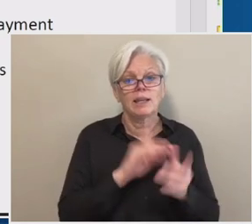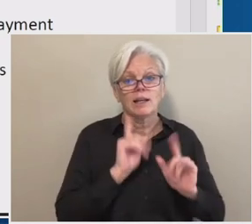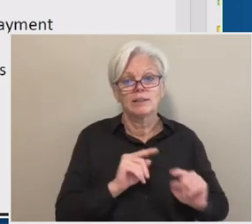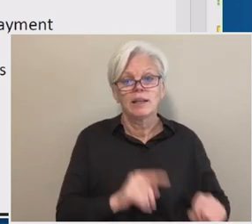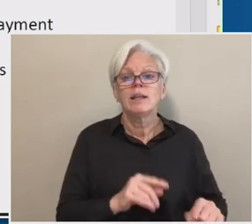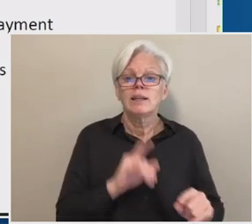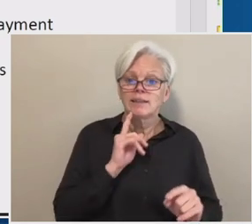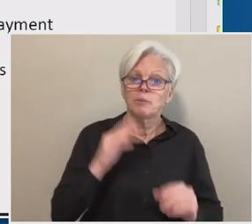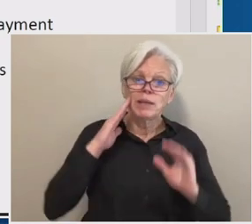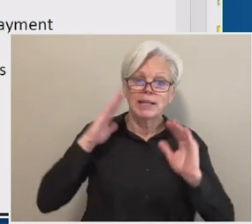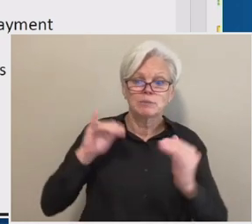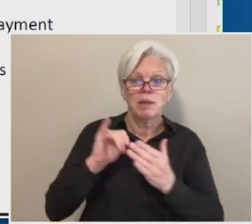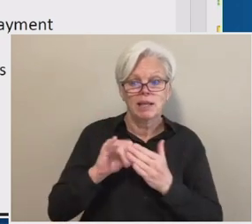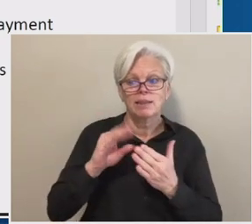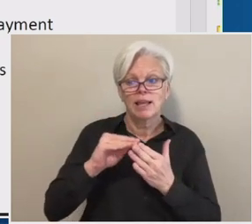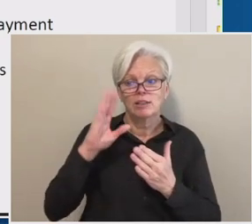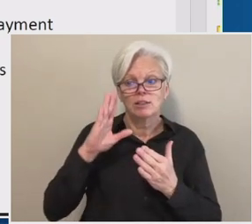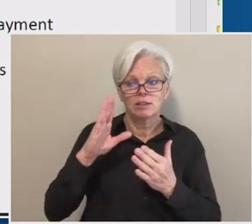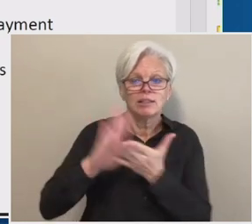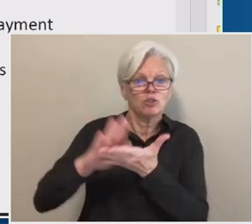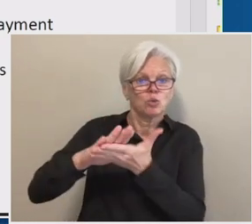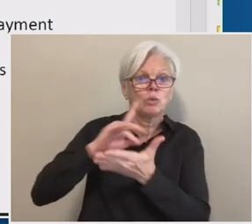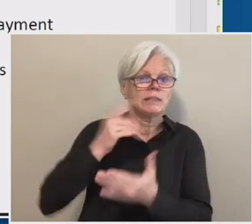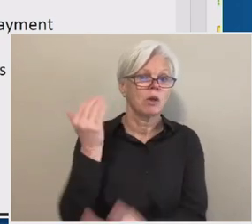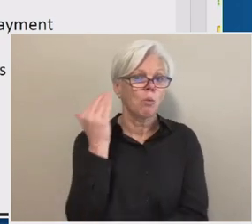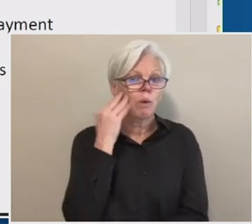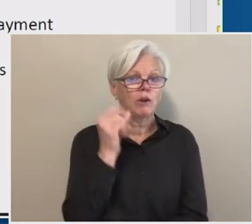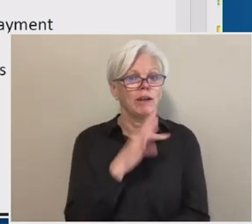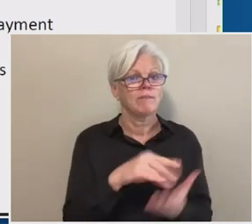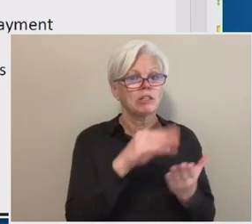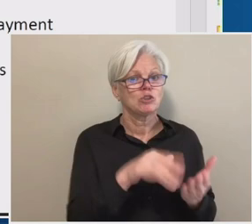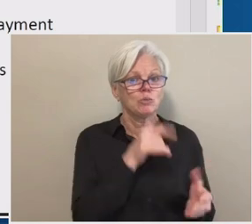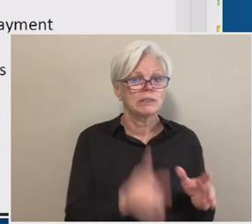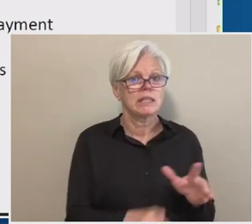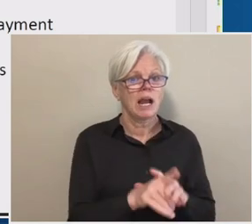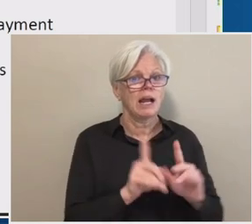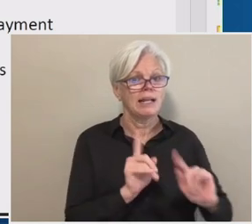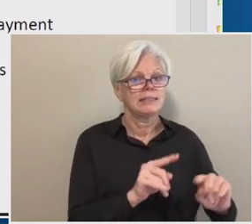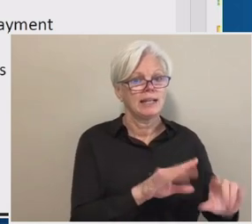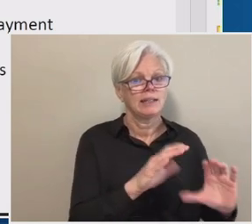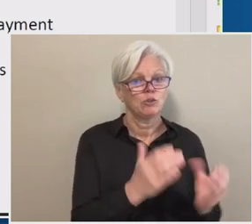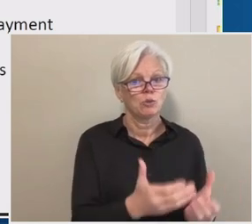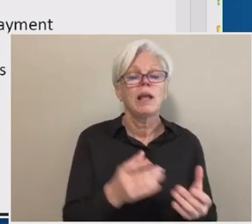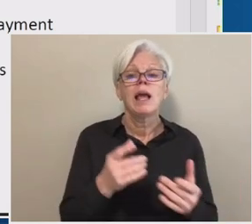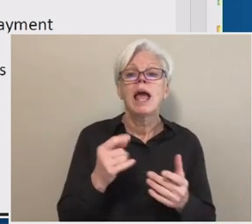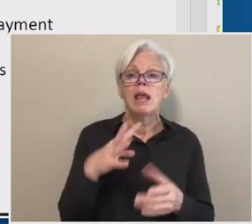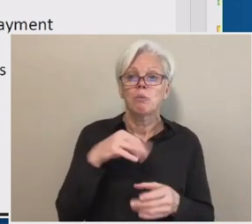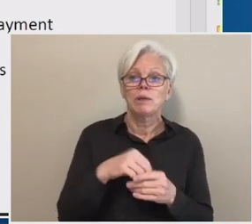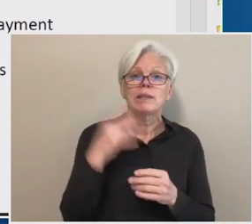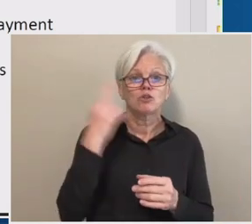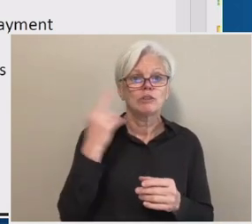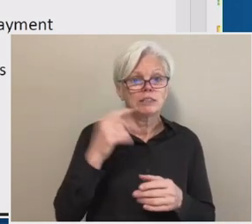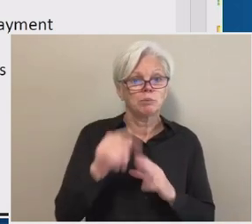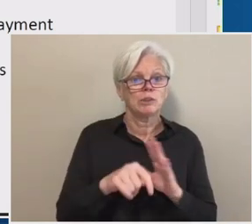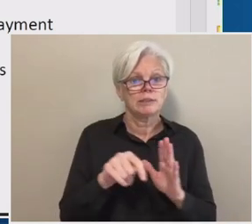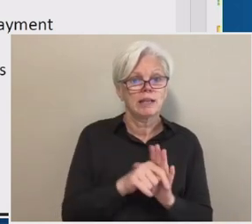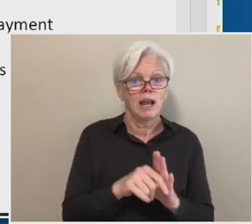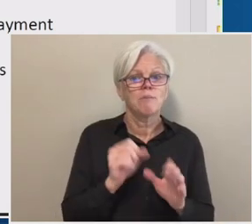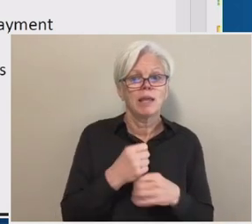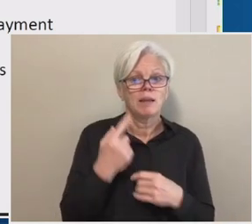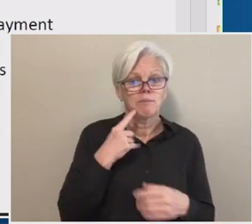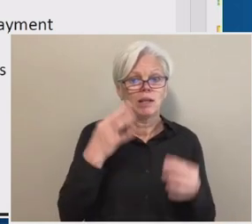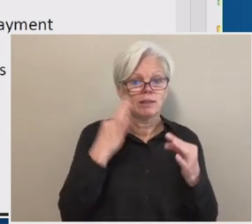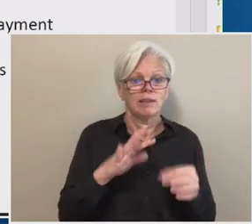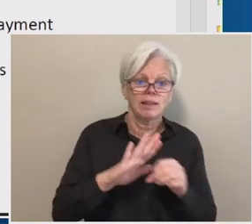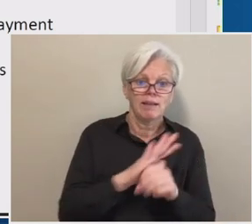uh, of a student that is not attending, uh, and then within a reasonable timeframe, make a determination that they have fully withdrawn.